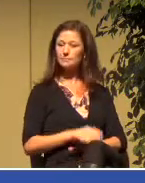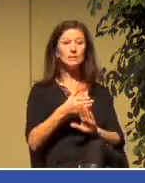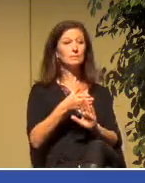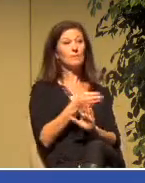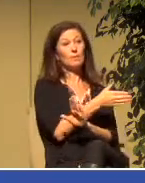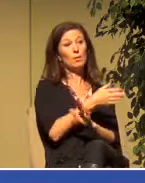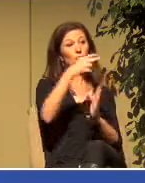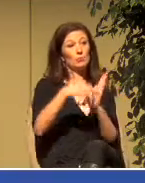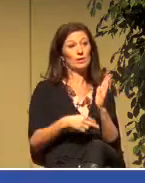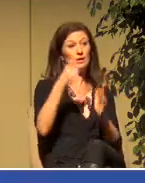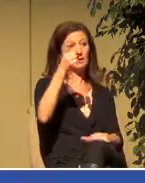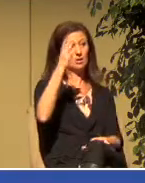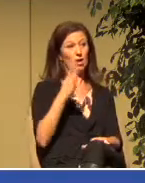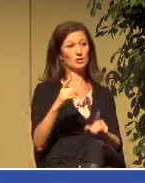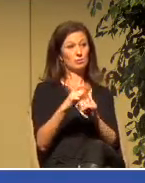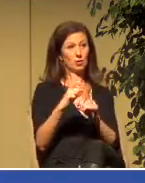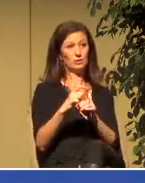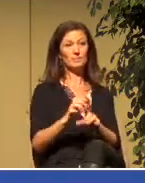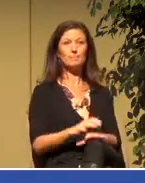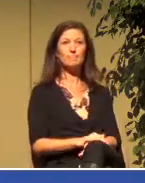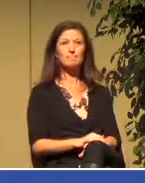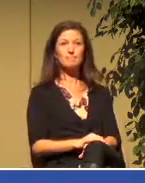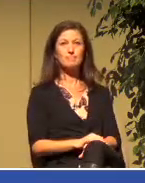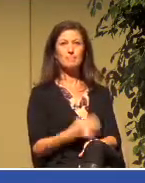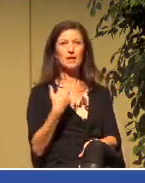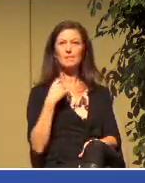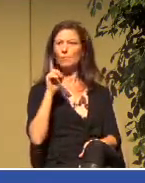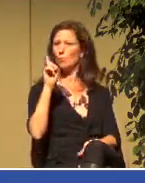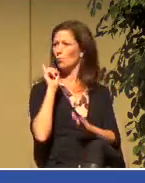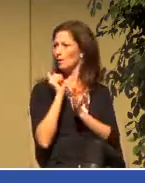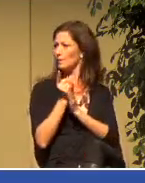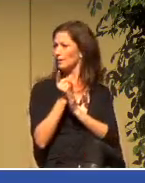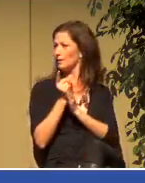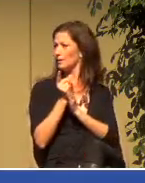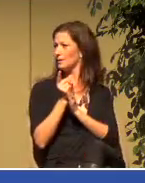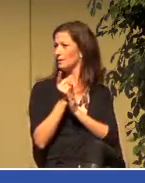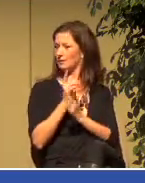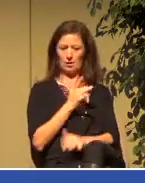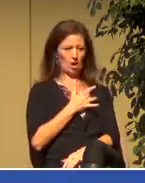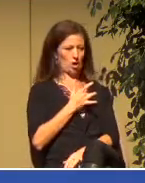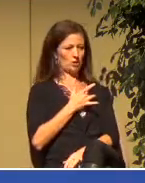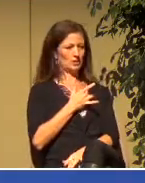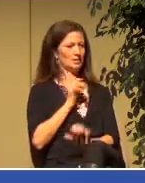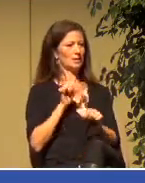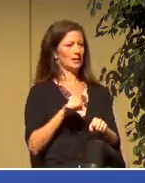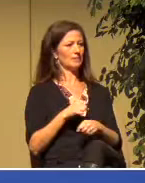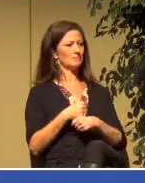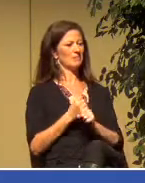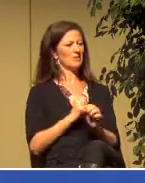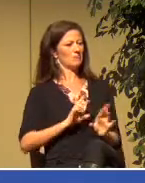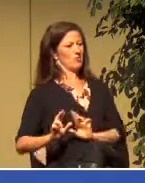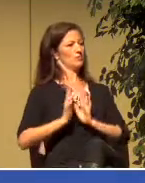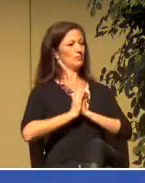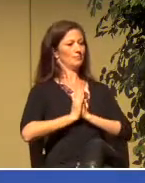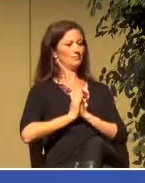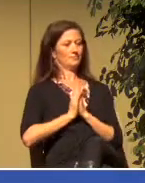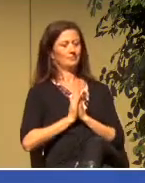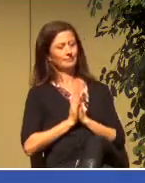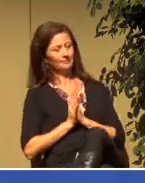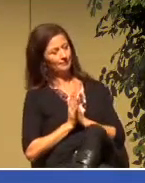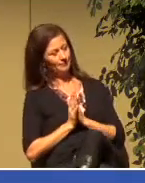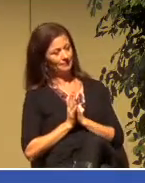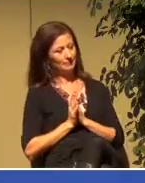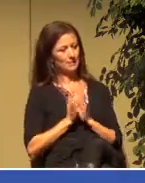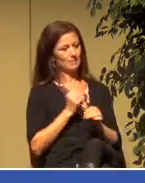God's Word, I just would like one more moment just to bow our hearts so that we are in that right